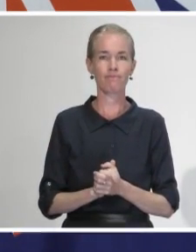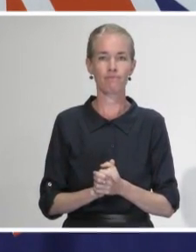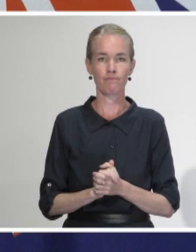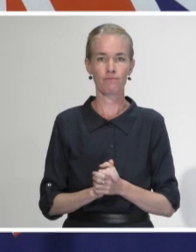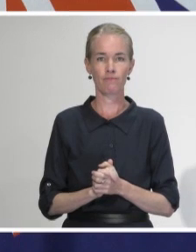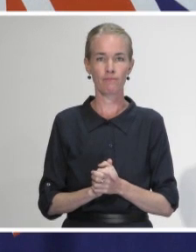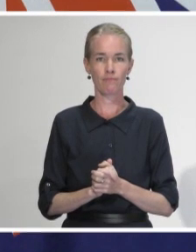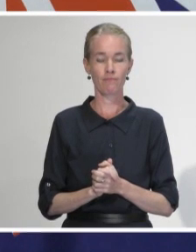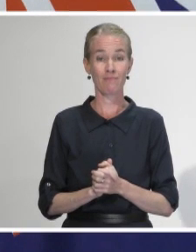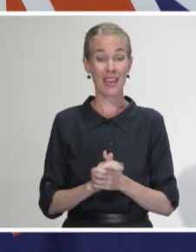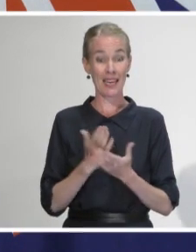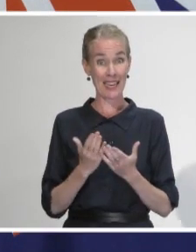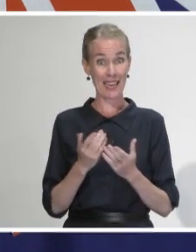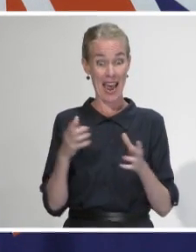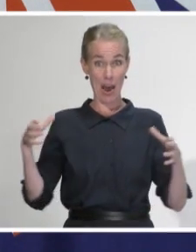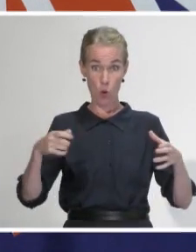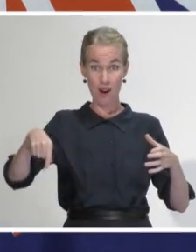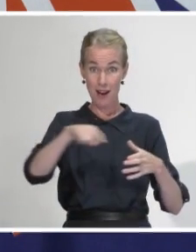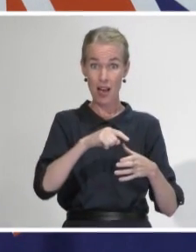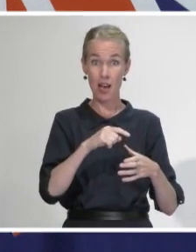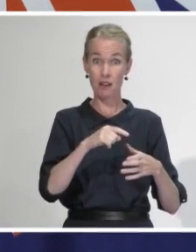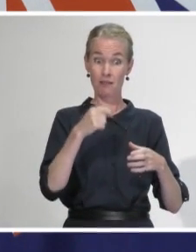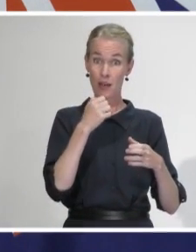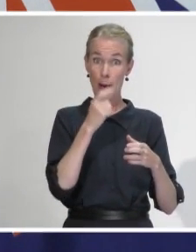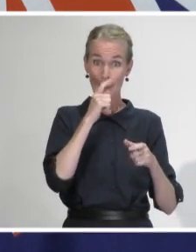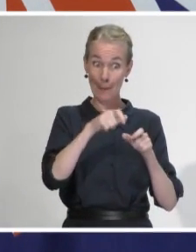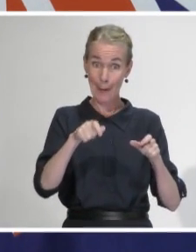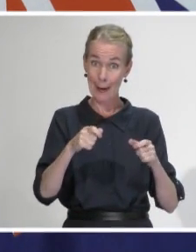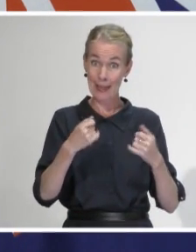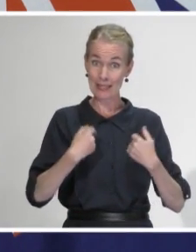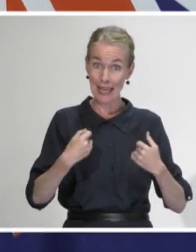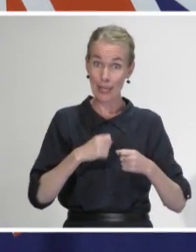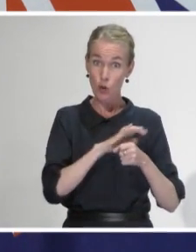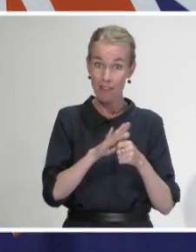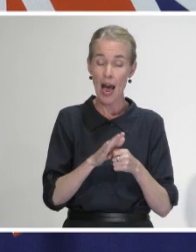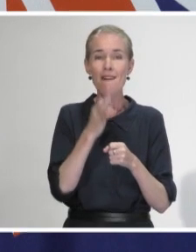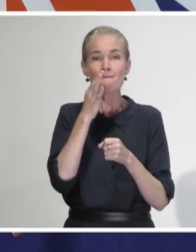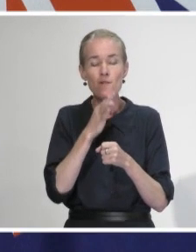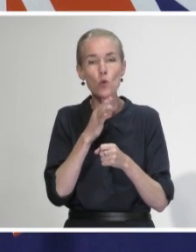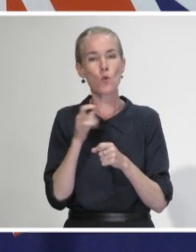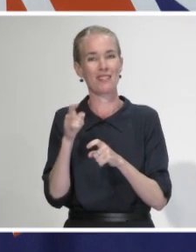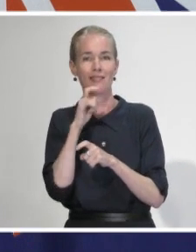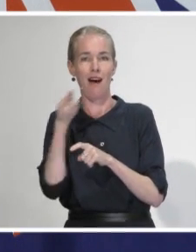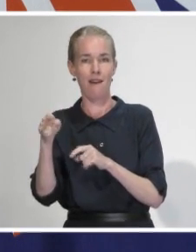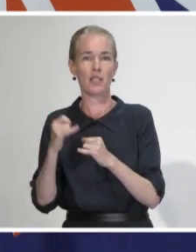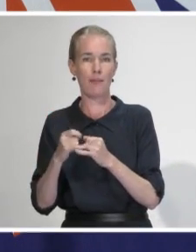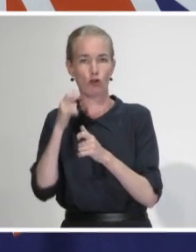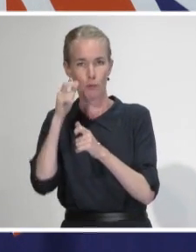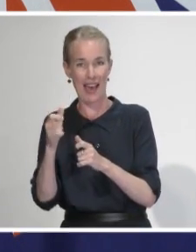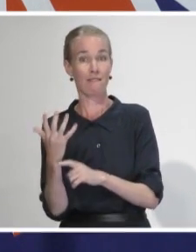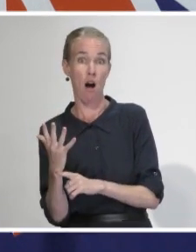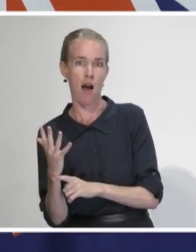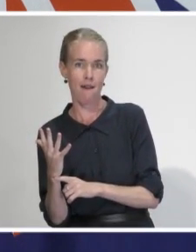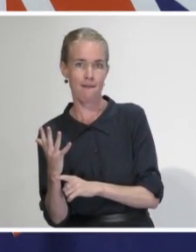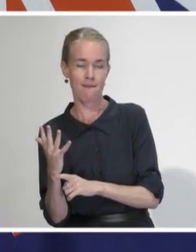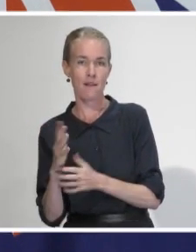A small number of the cases though are related to that to spectrum care and work there, in this case five. All the